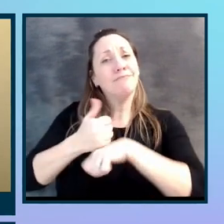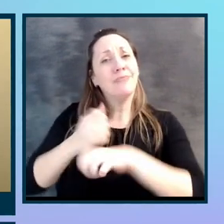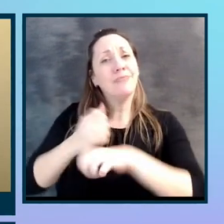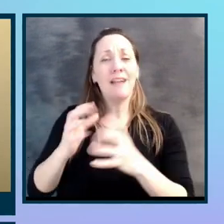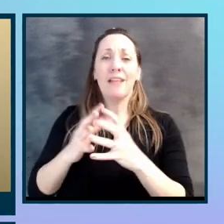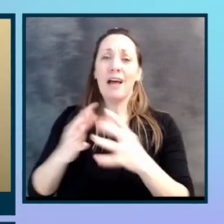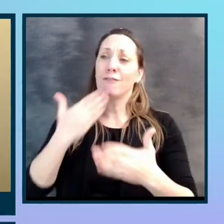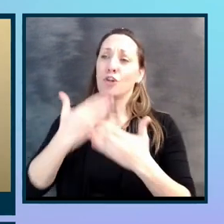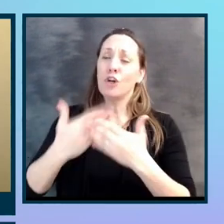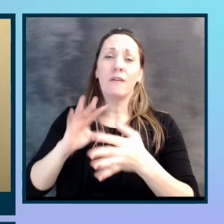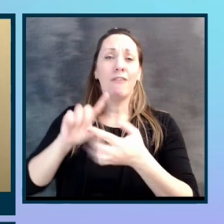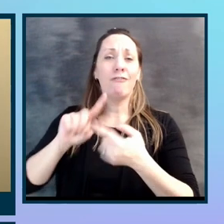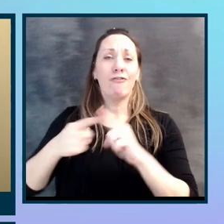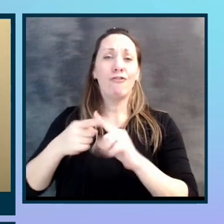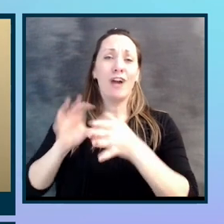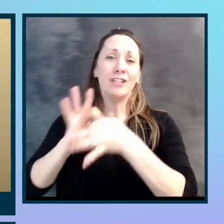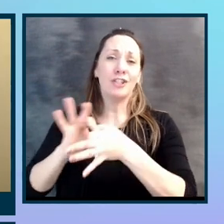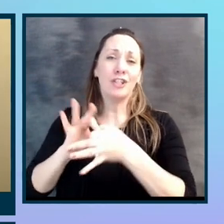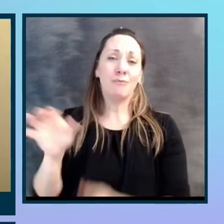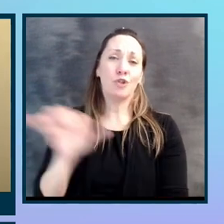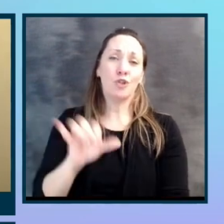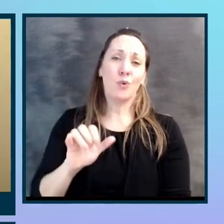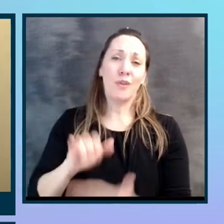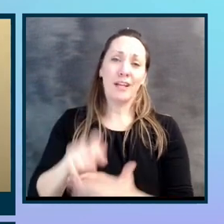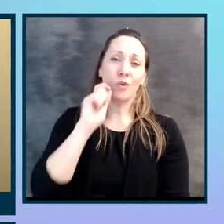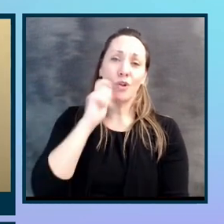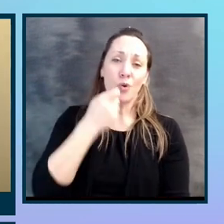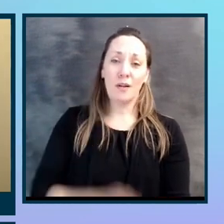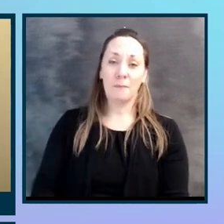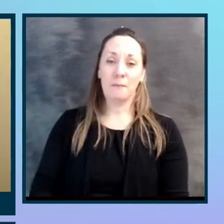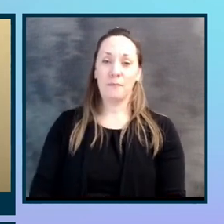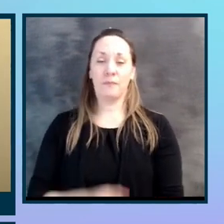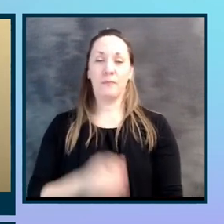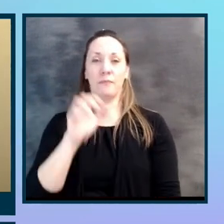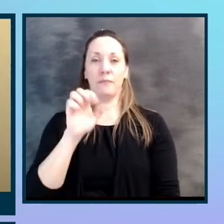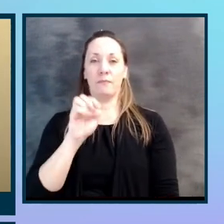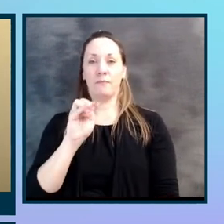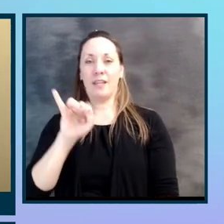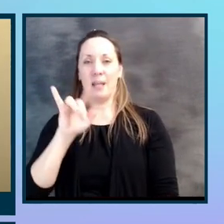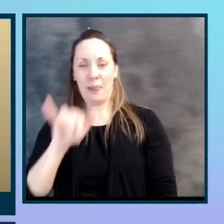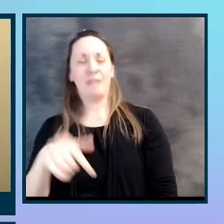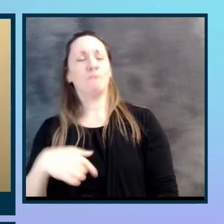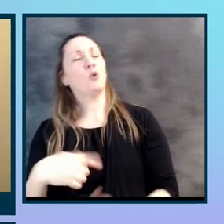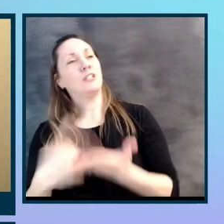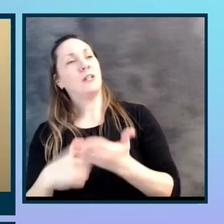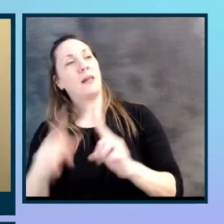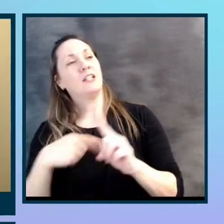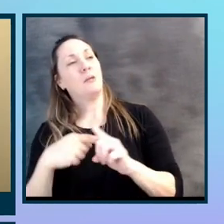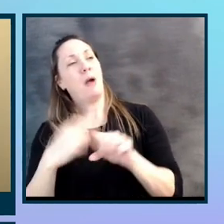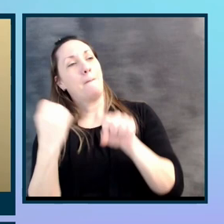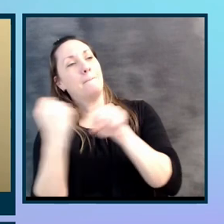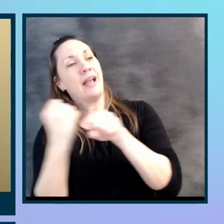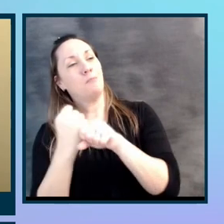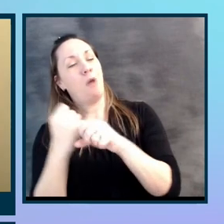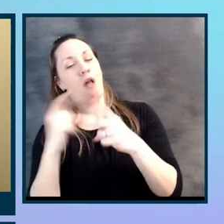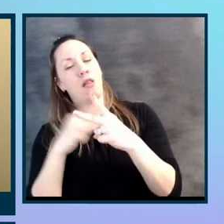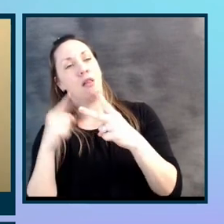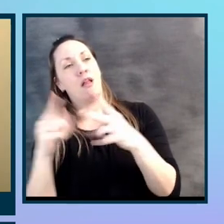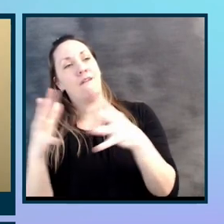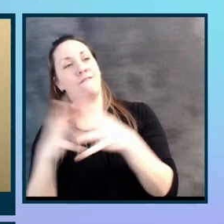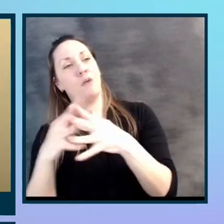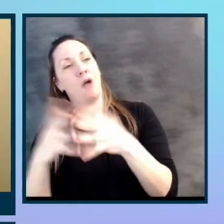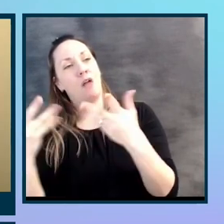which is really cool. Excellent. So we've talked a lot about football and a little bit about baseball. So does this particular fantasy sports